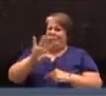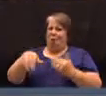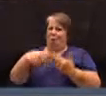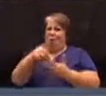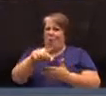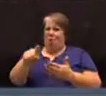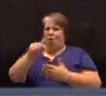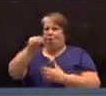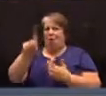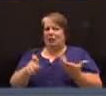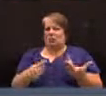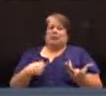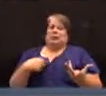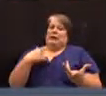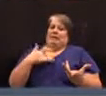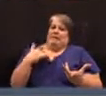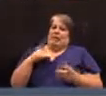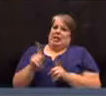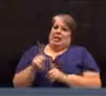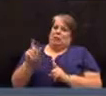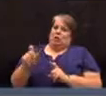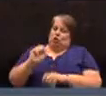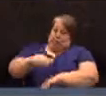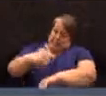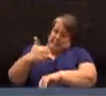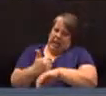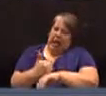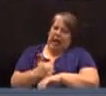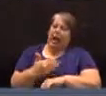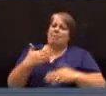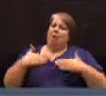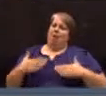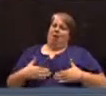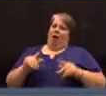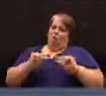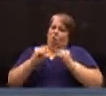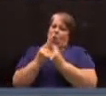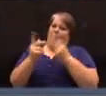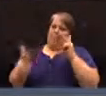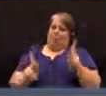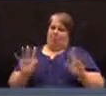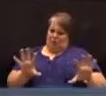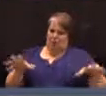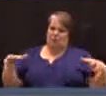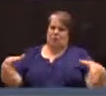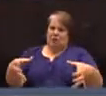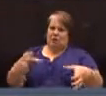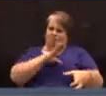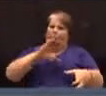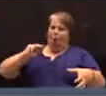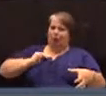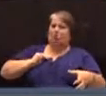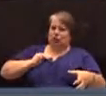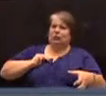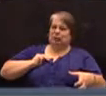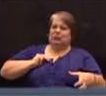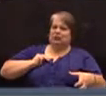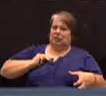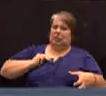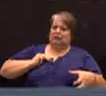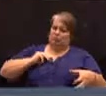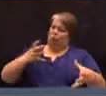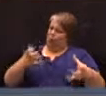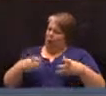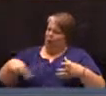those, and I feel like we should set up the body that we want, or this commission, as we want it